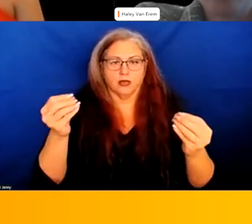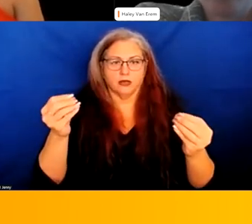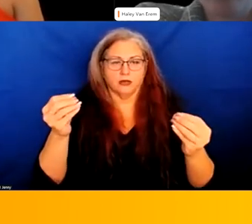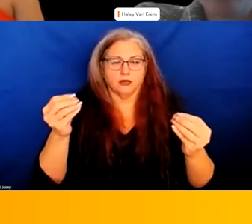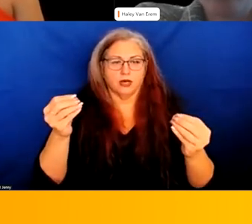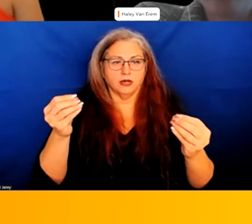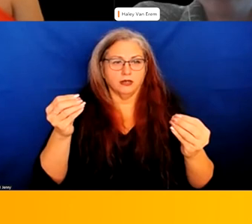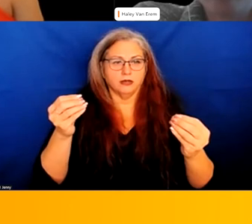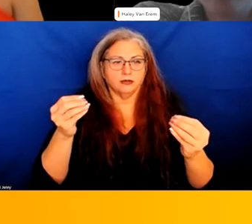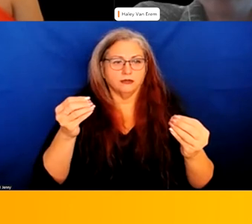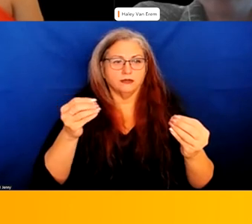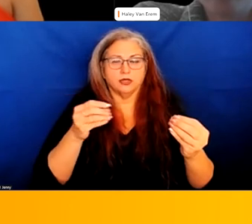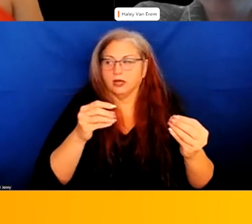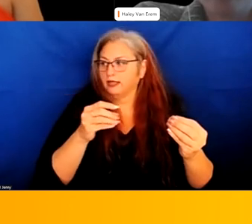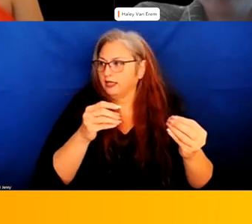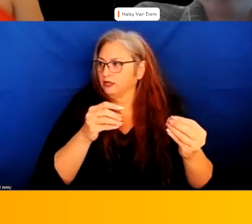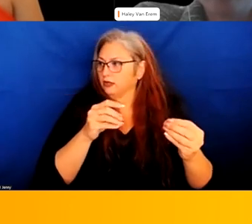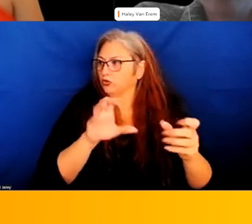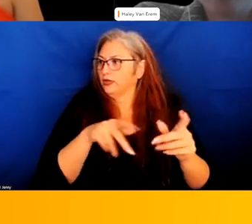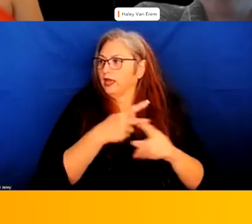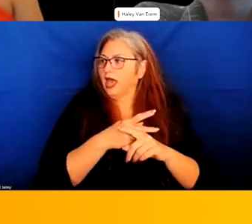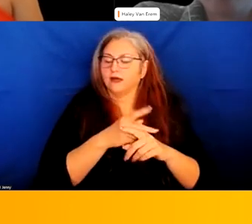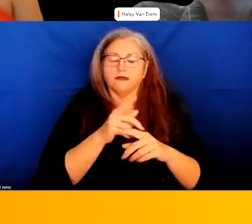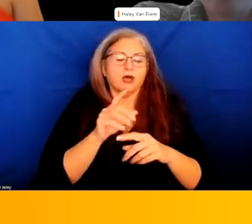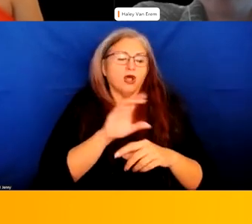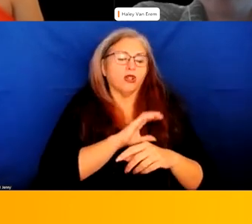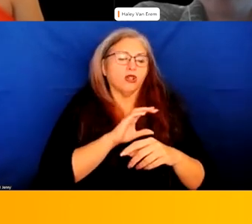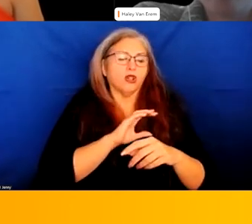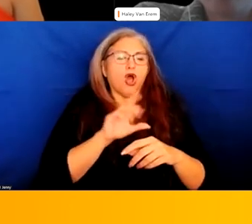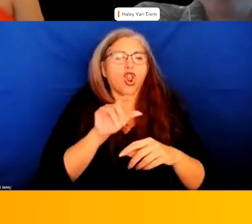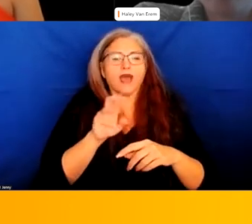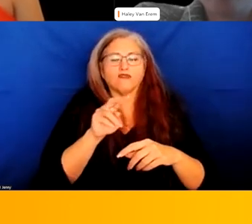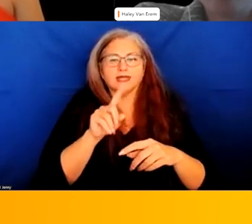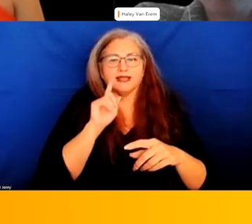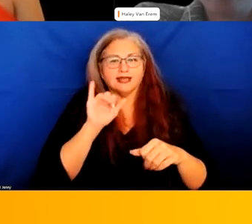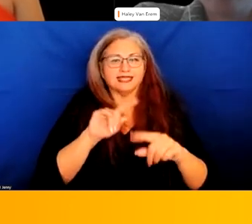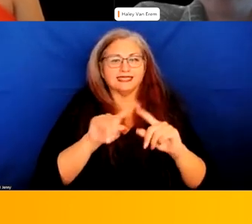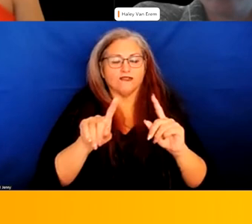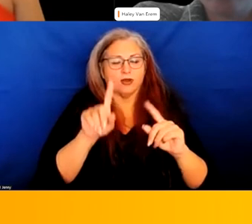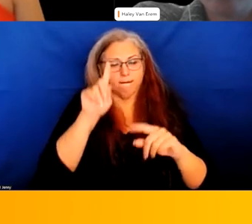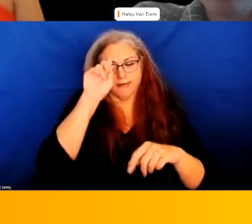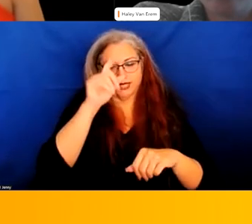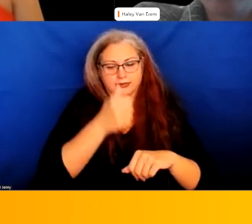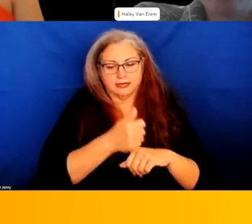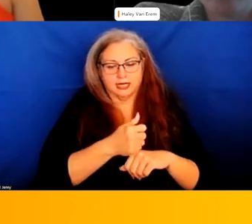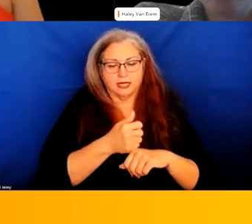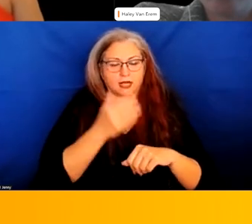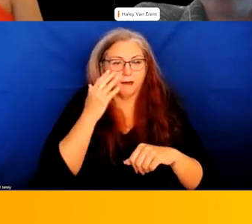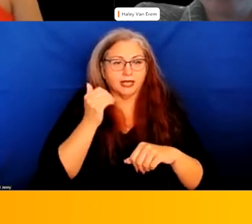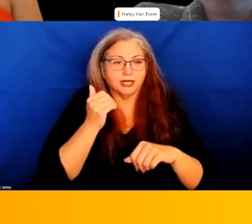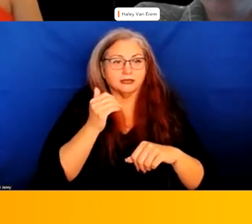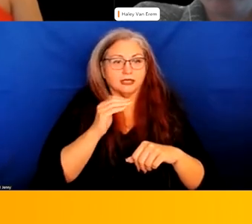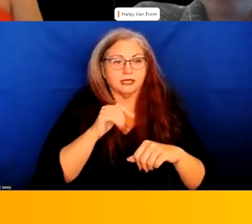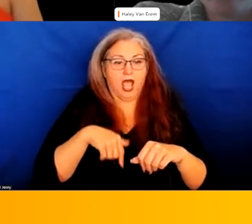do this type of work to be an alternative to law enforcement and i think there's just a different mindset because our you know our